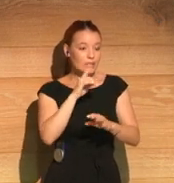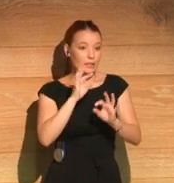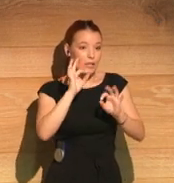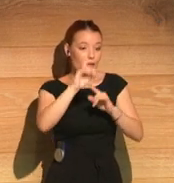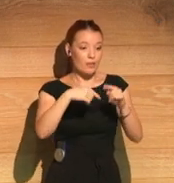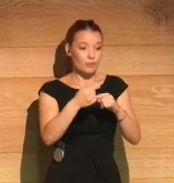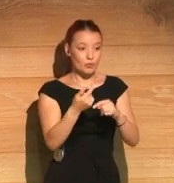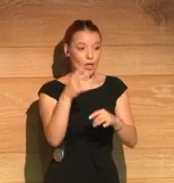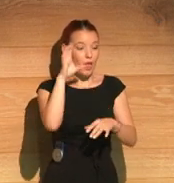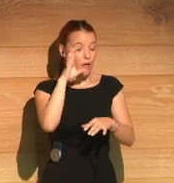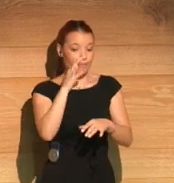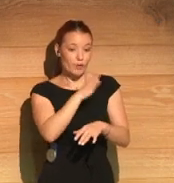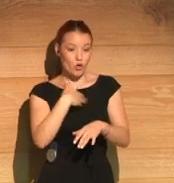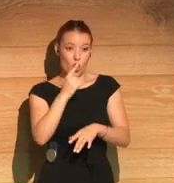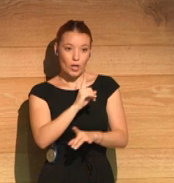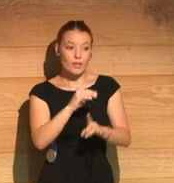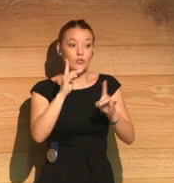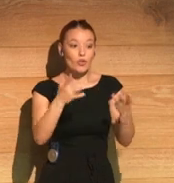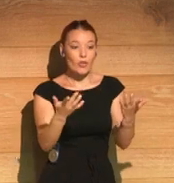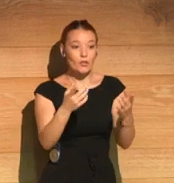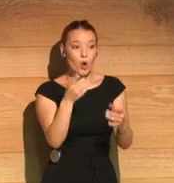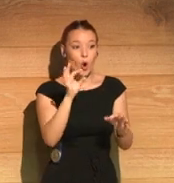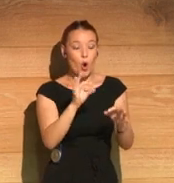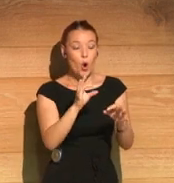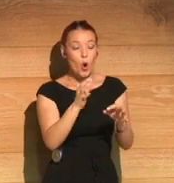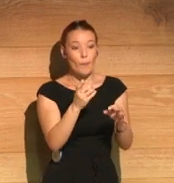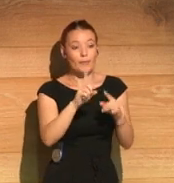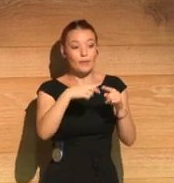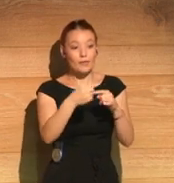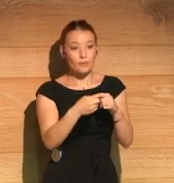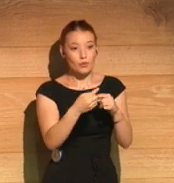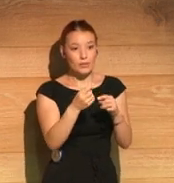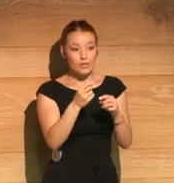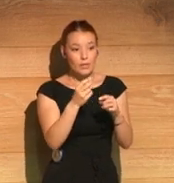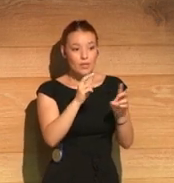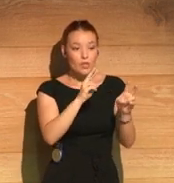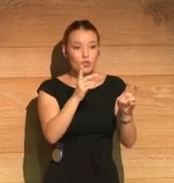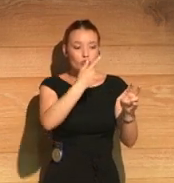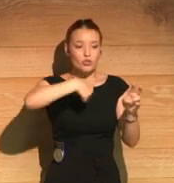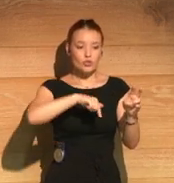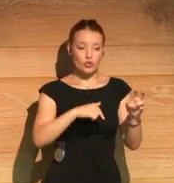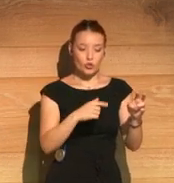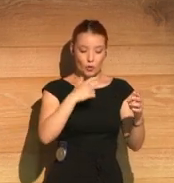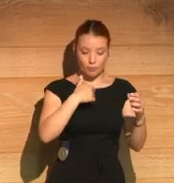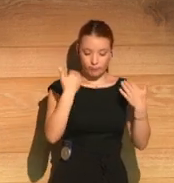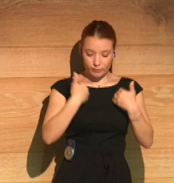to to make a statement about who we wanted to be as a people and as a society,